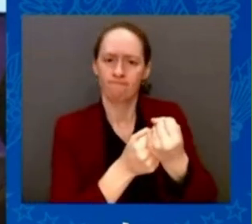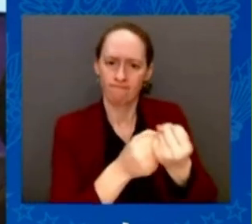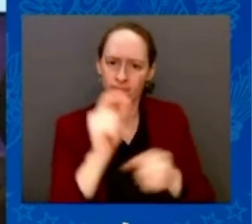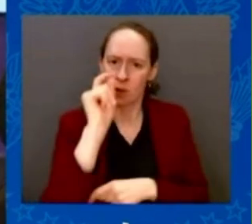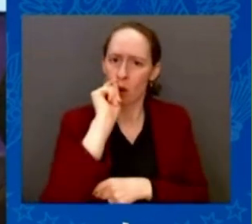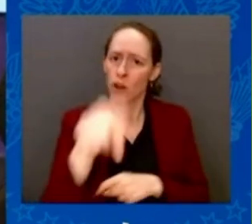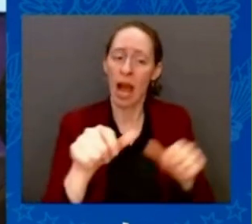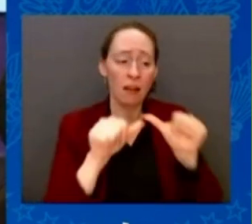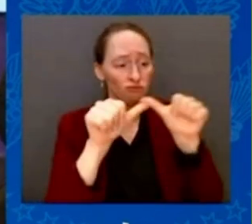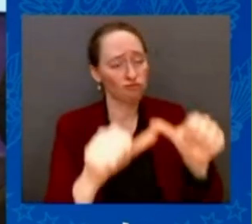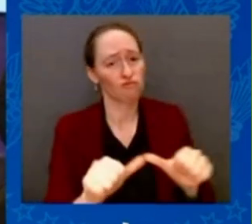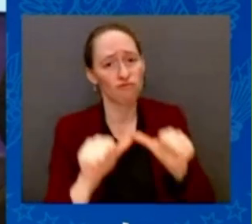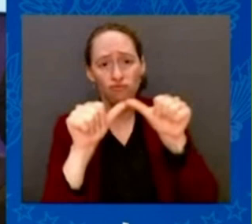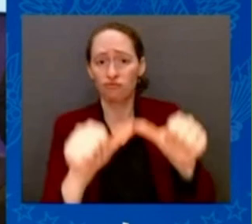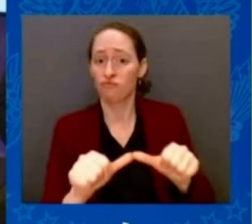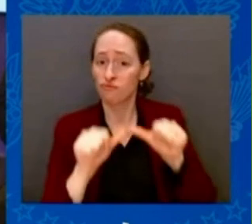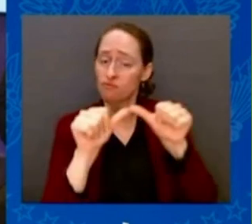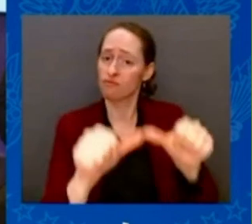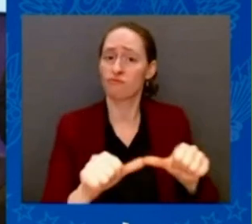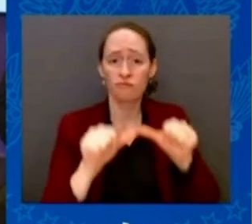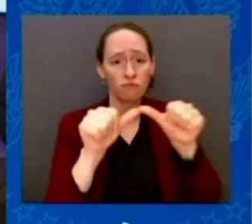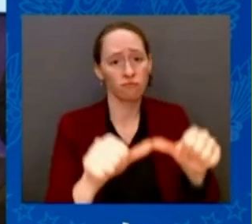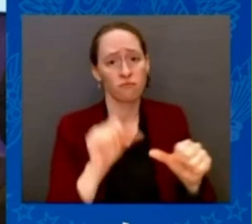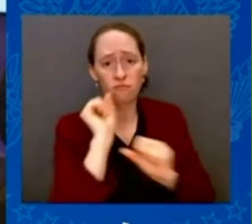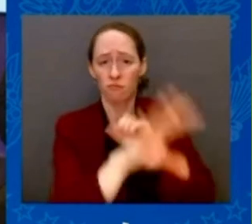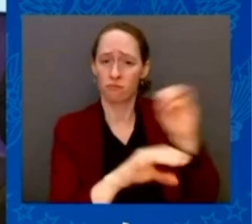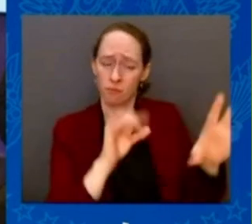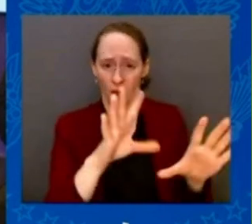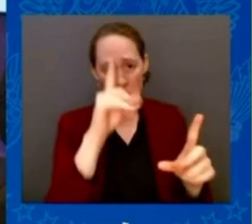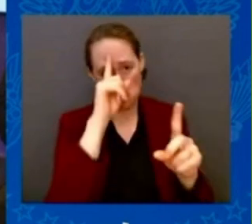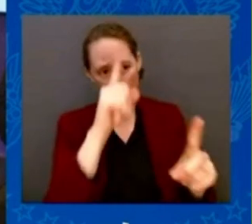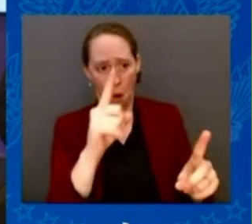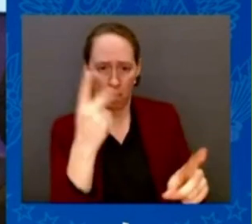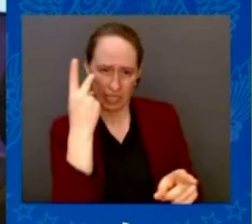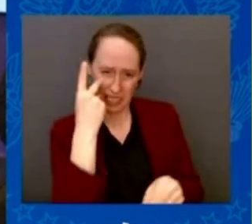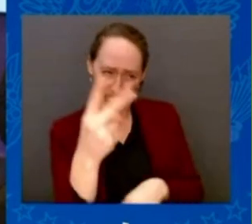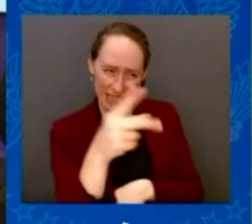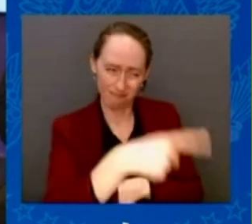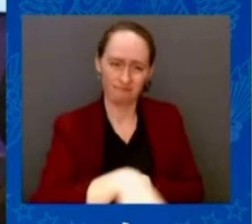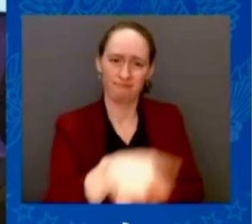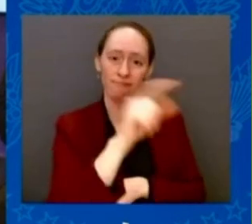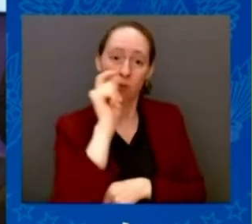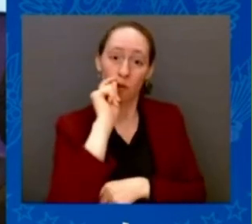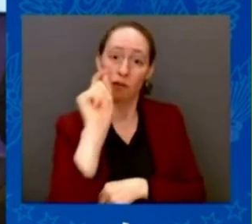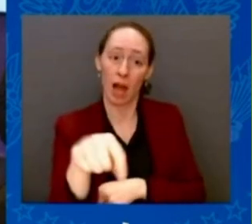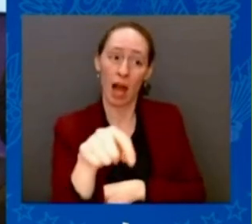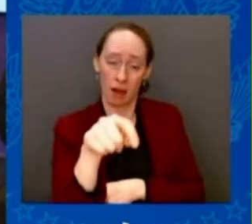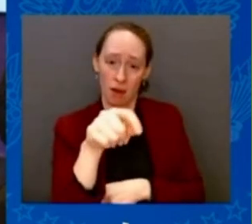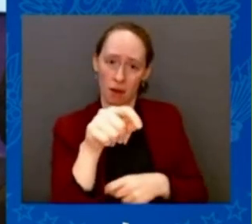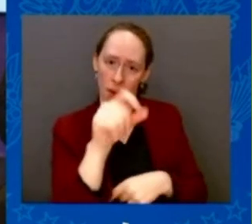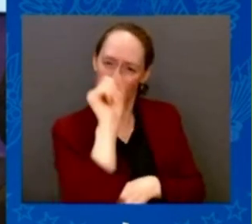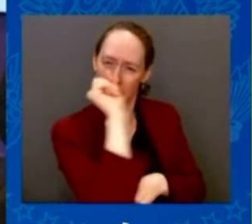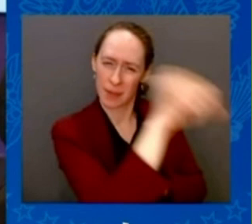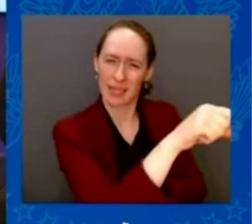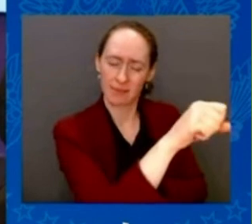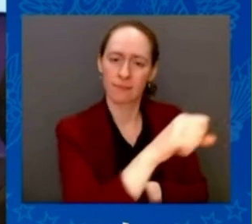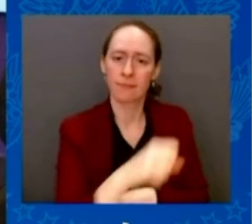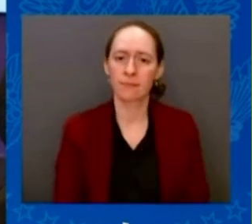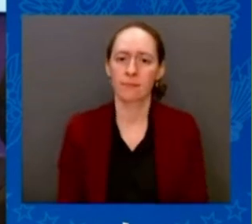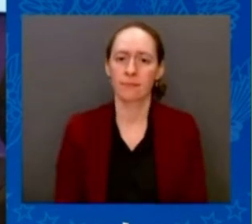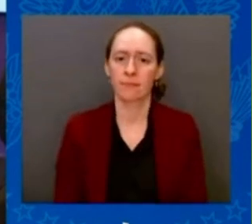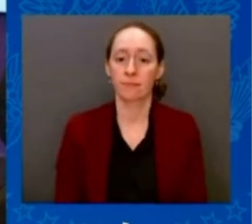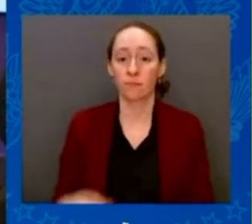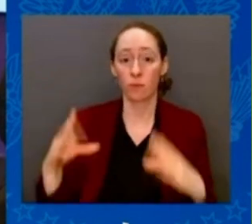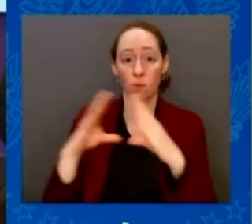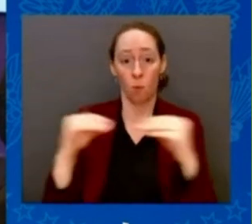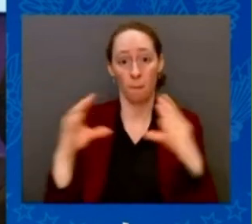win this war. This is what Romania will continue to do. We are not alone in this